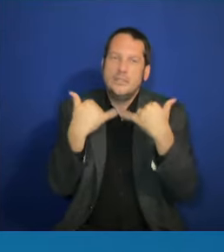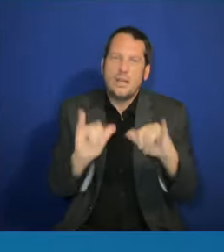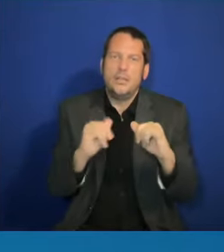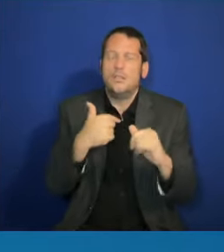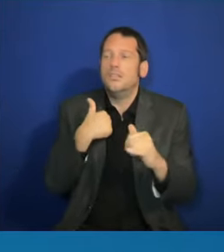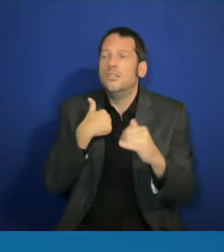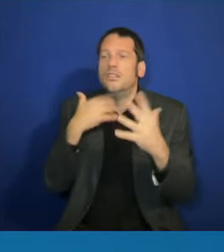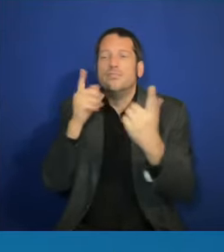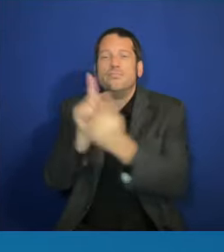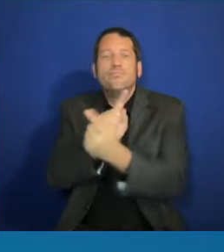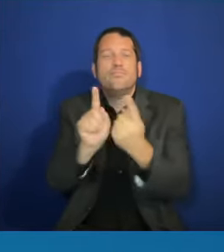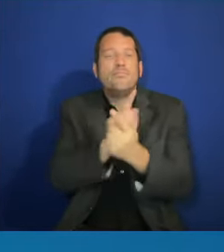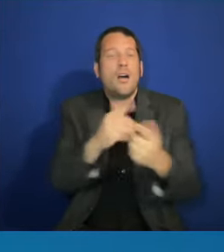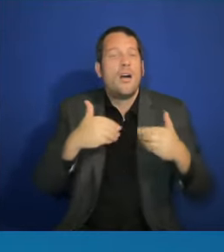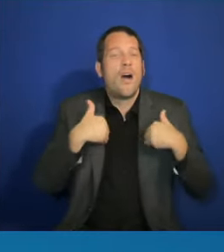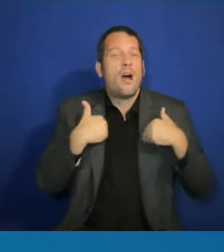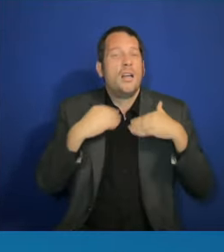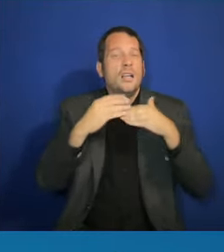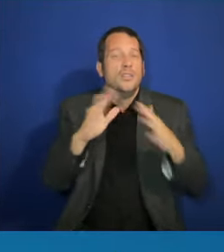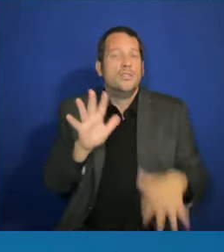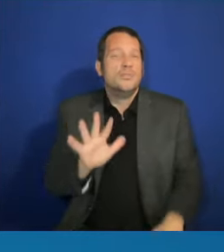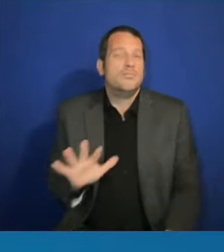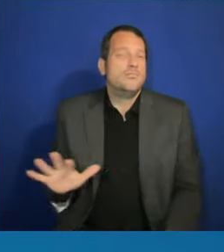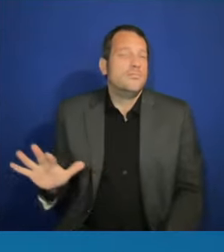a particular shout-out to the Gen Z.